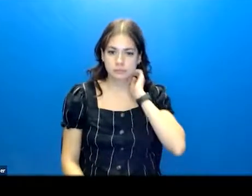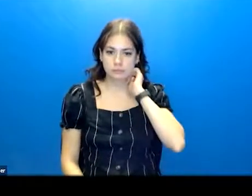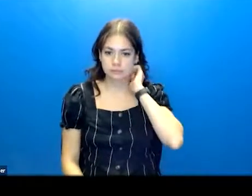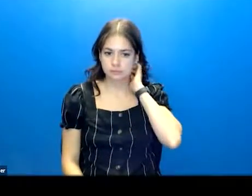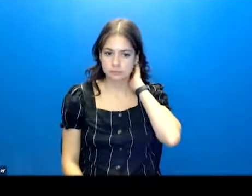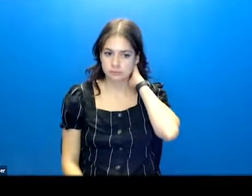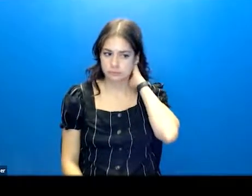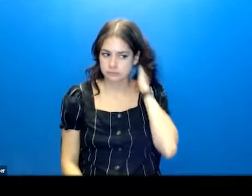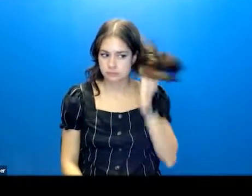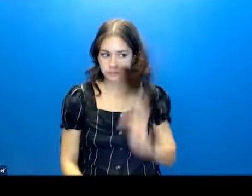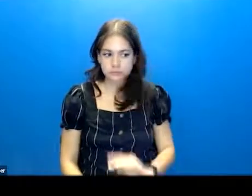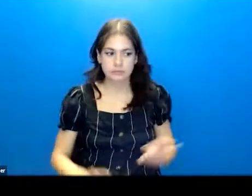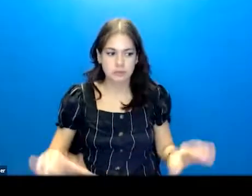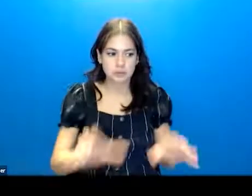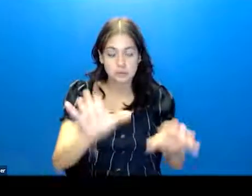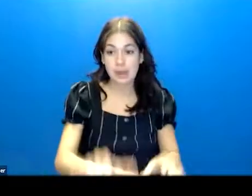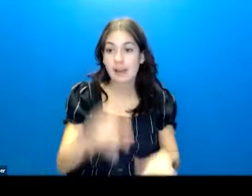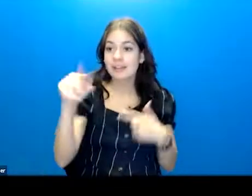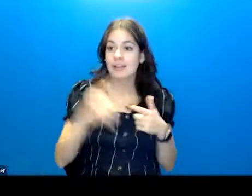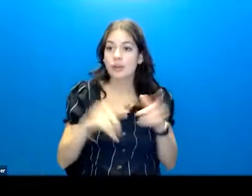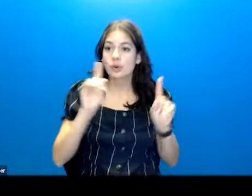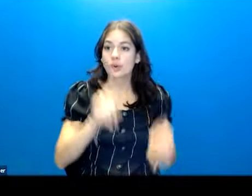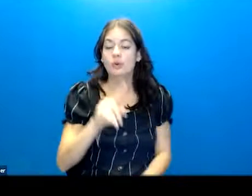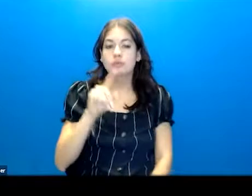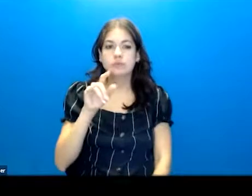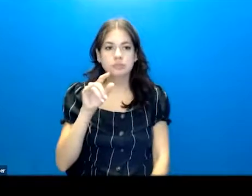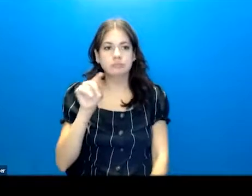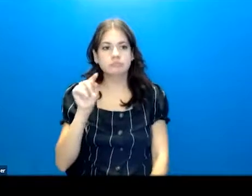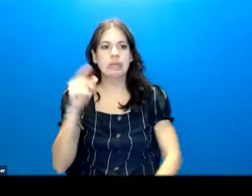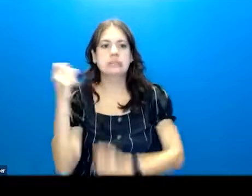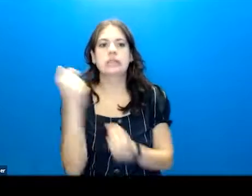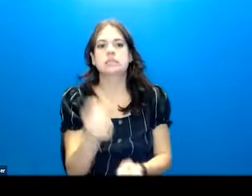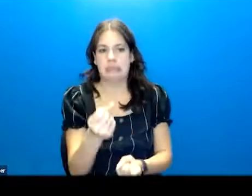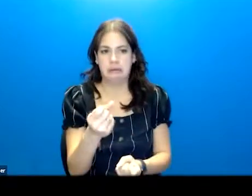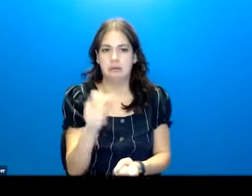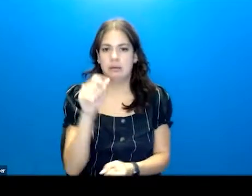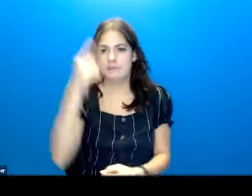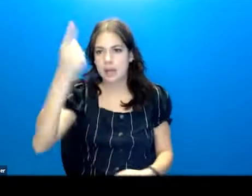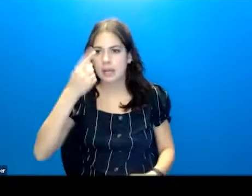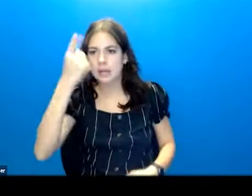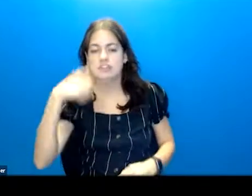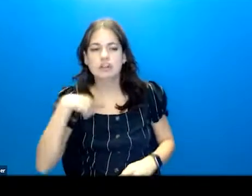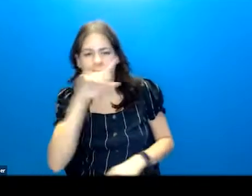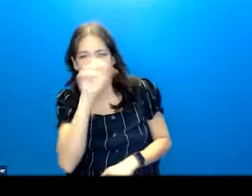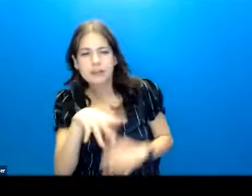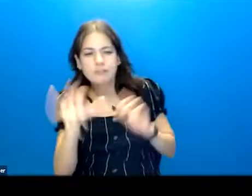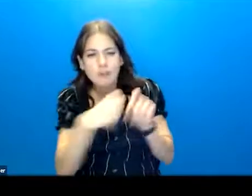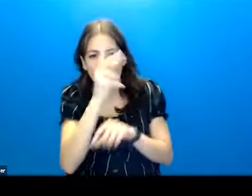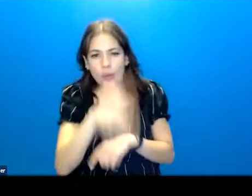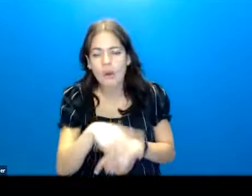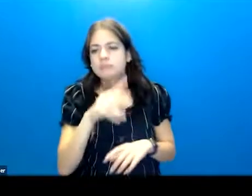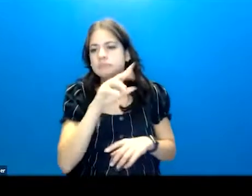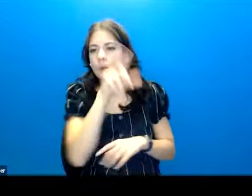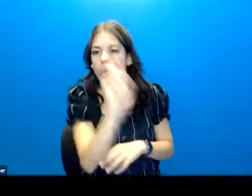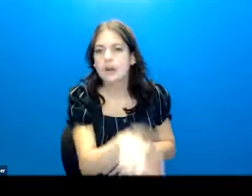So once you do that, then you're going to go to intensity of ideation and ask a few follow-up questions. Frequency,